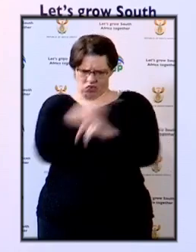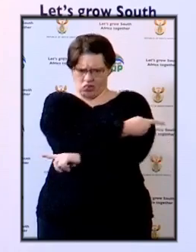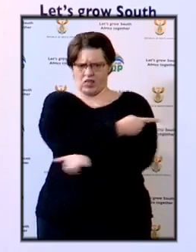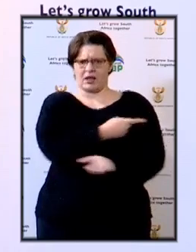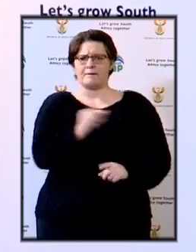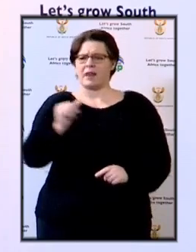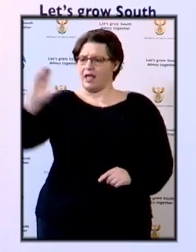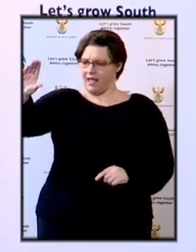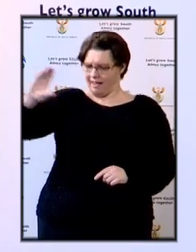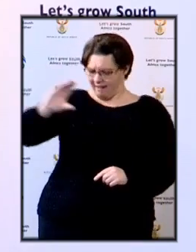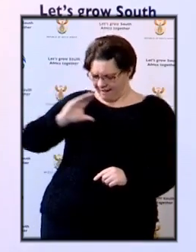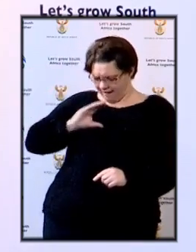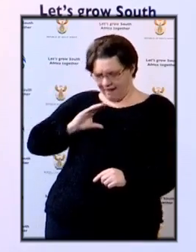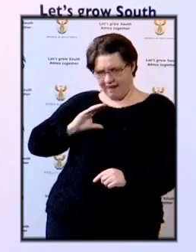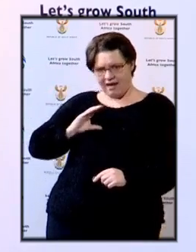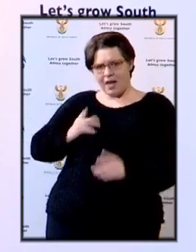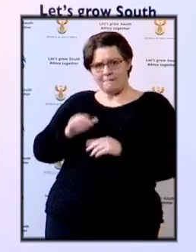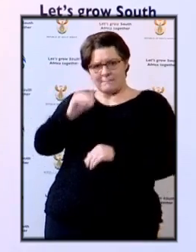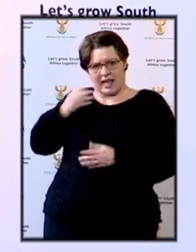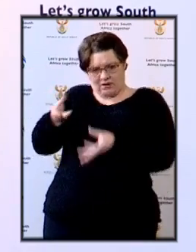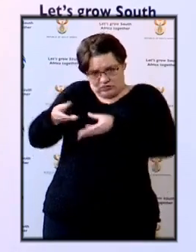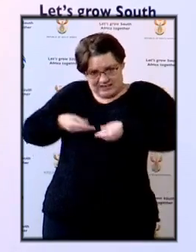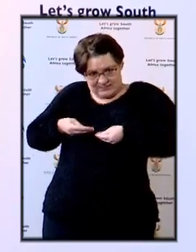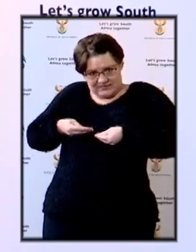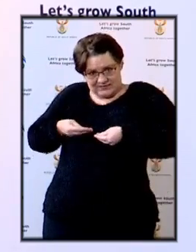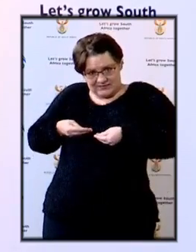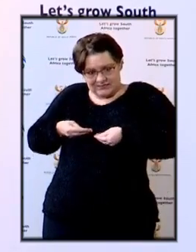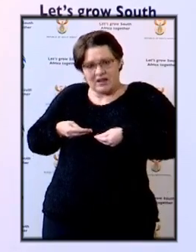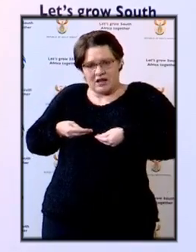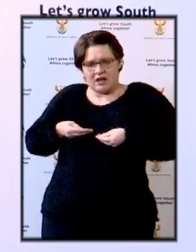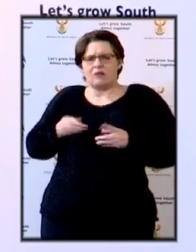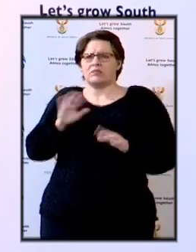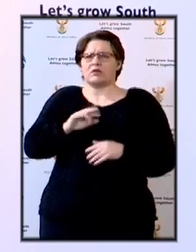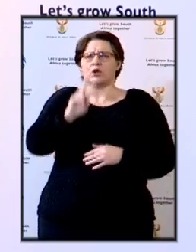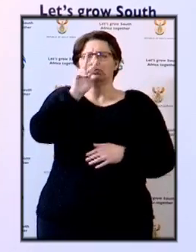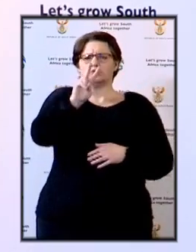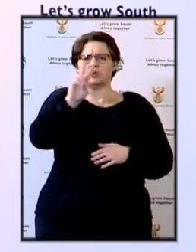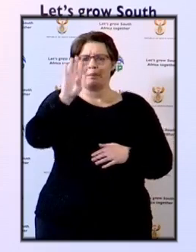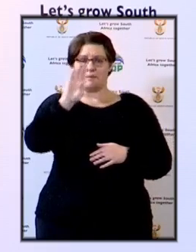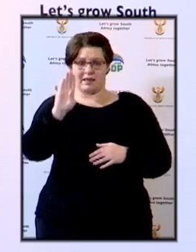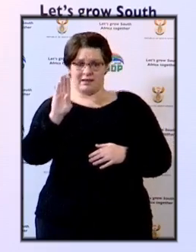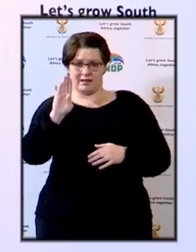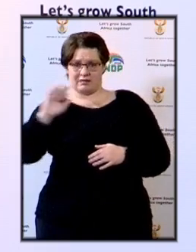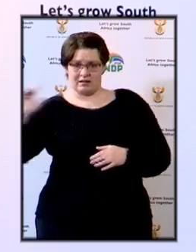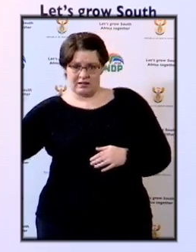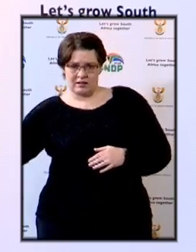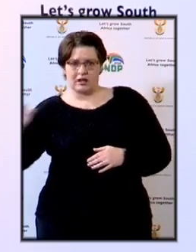in the monies received by the VBS, which amounted to 2